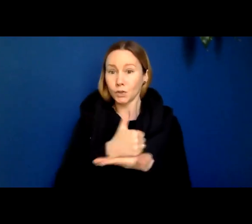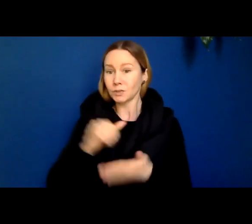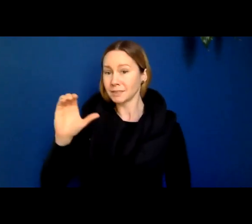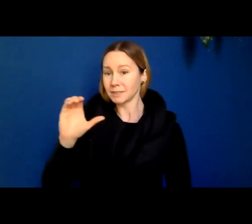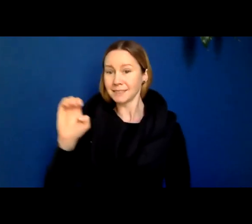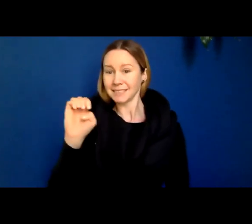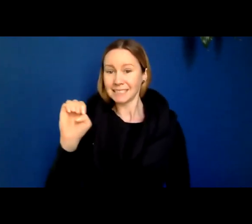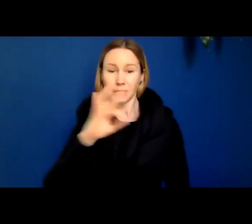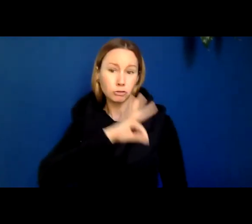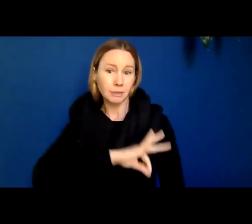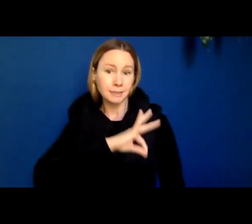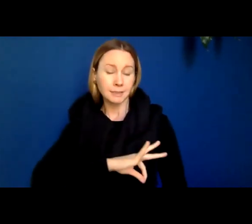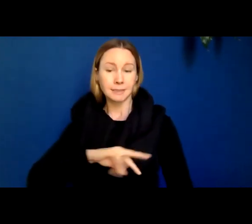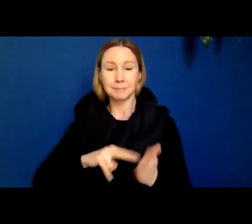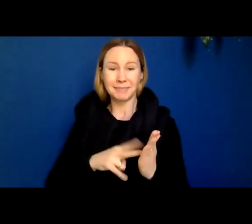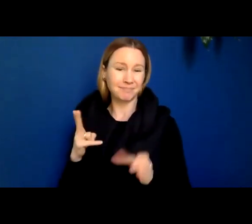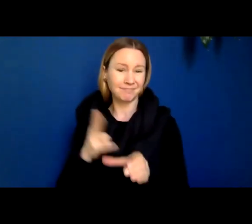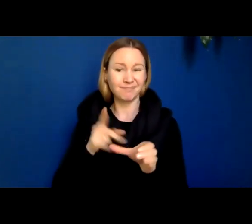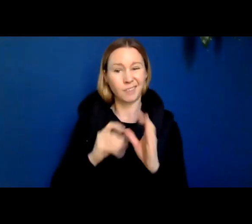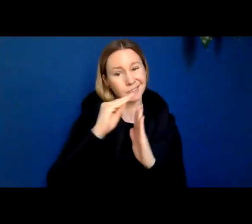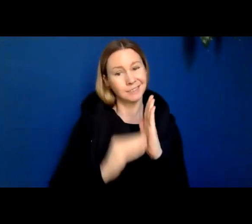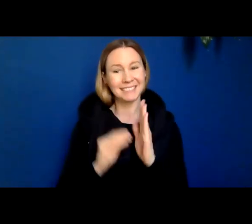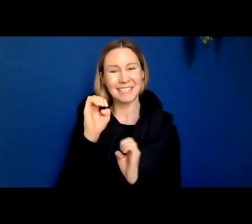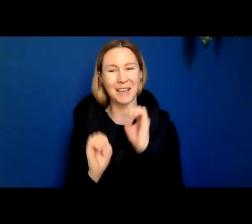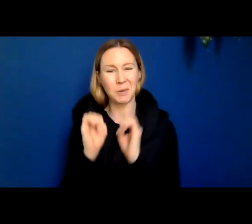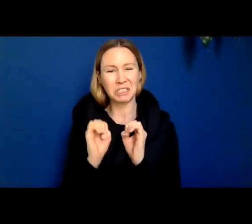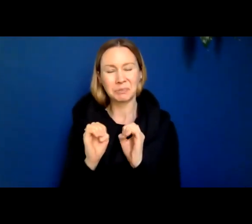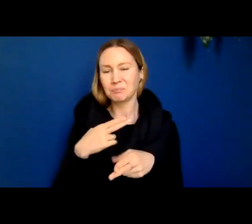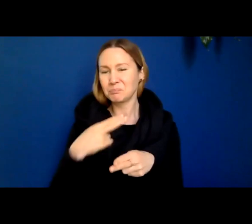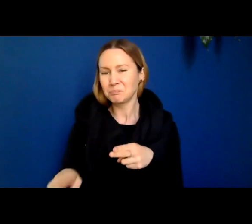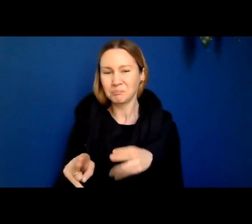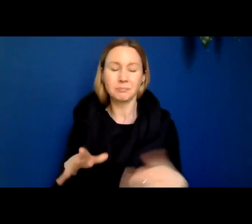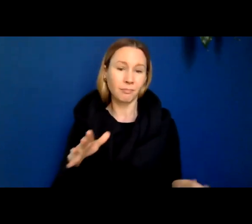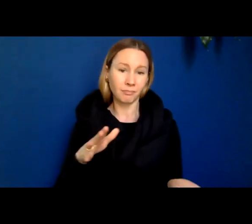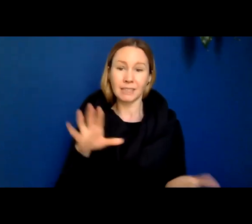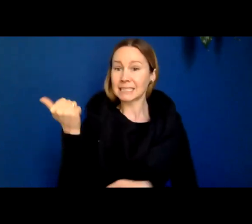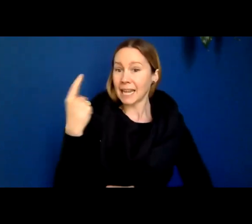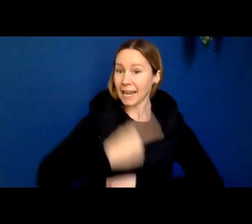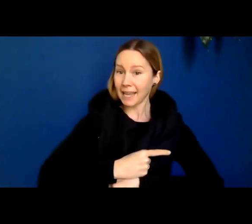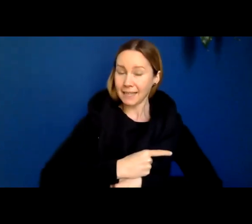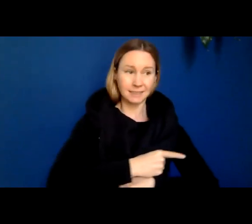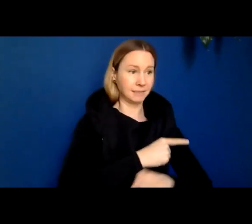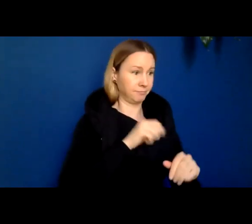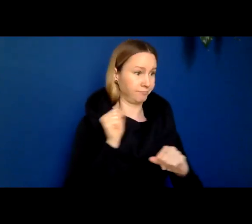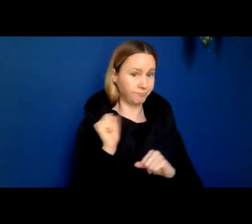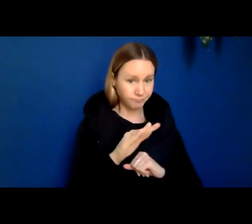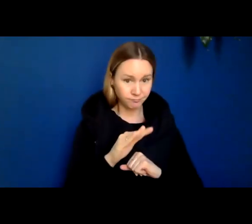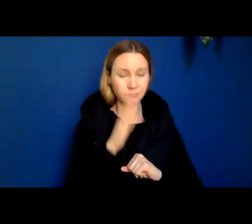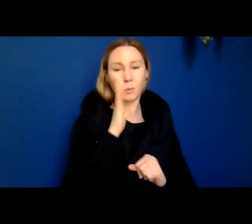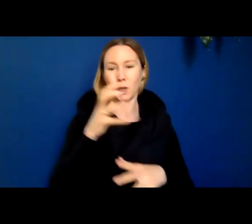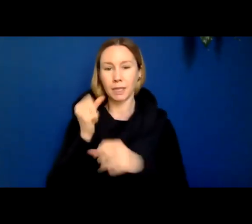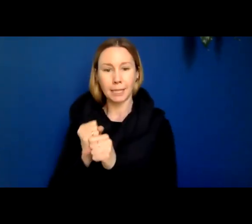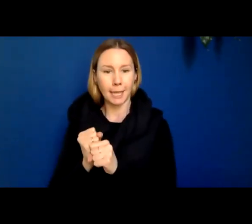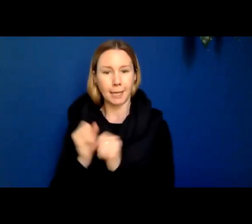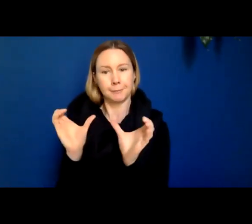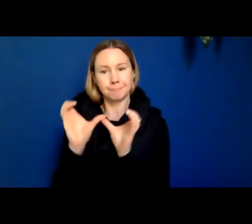participants must complete the evaluation. It takes about 10 working days to get the CEs. If anyone